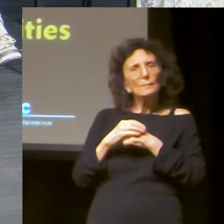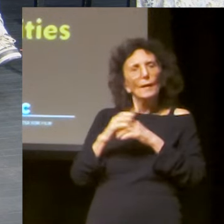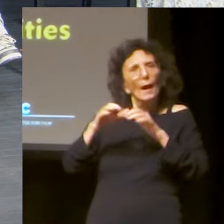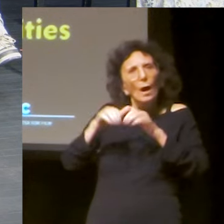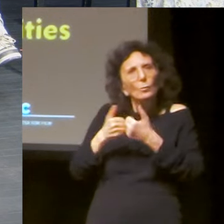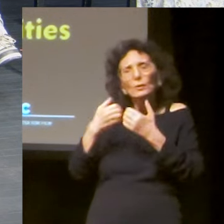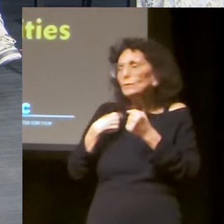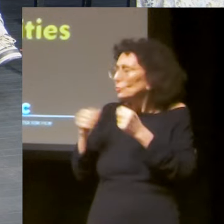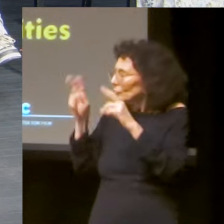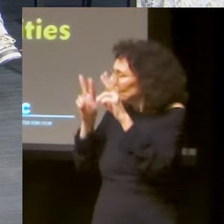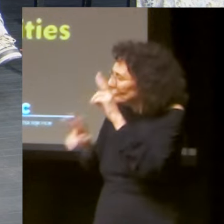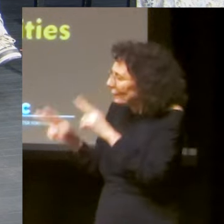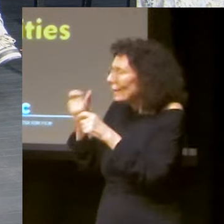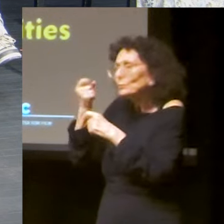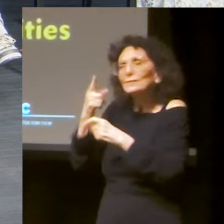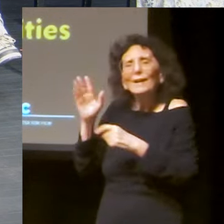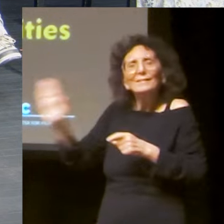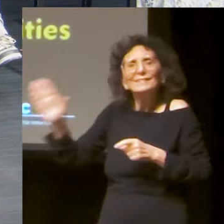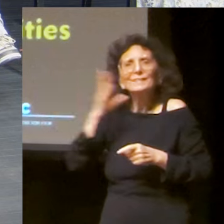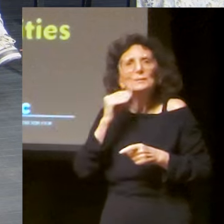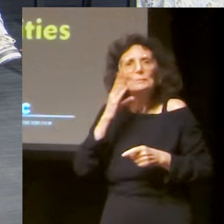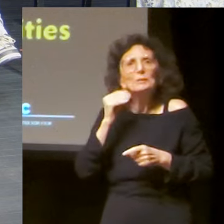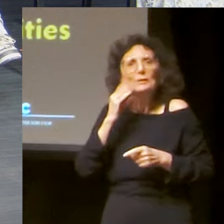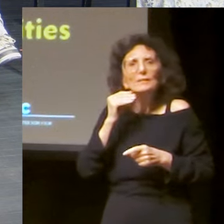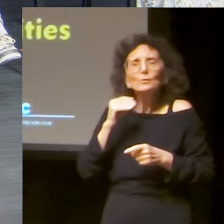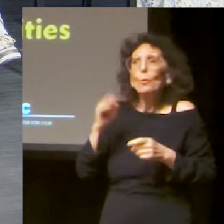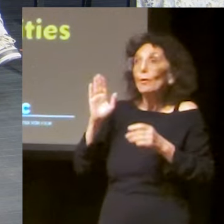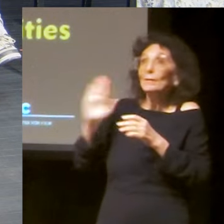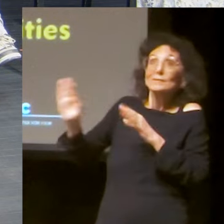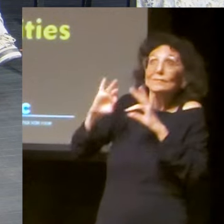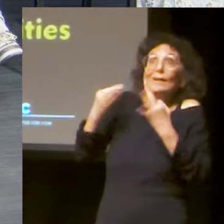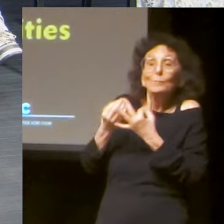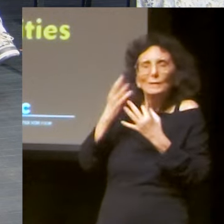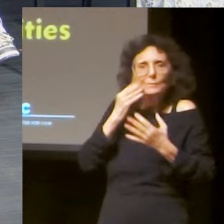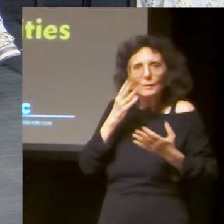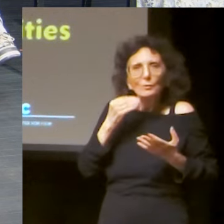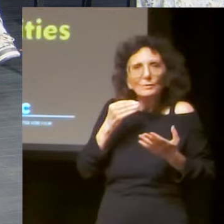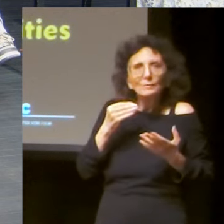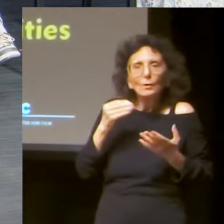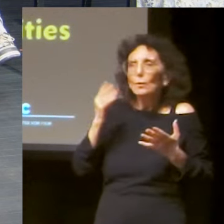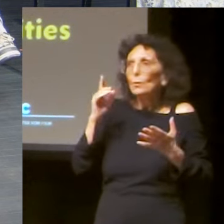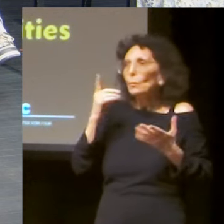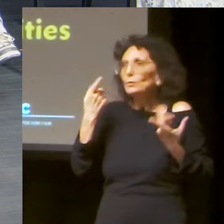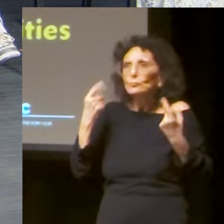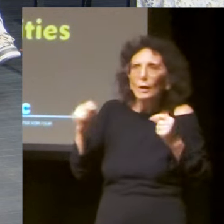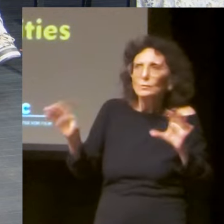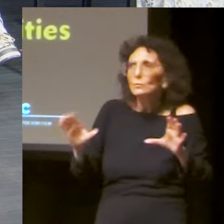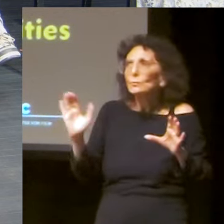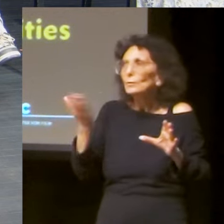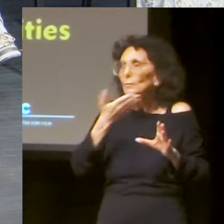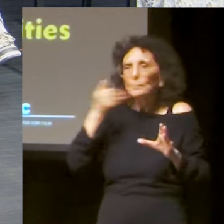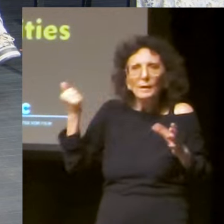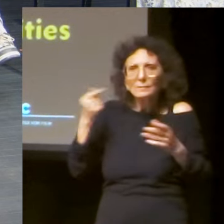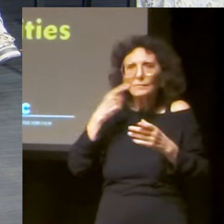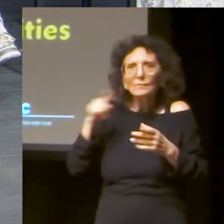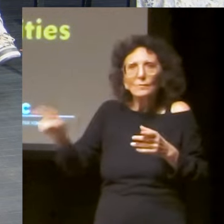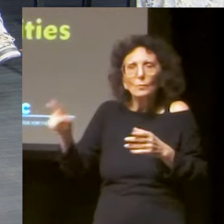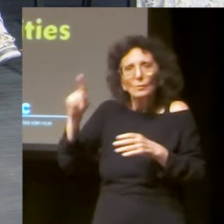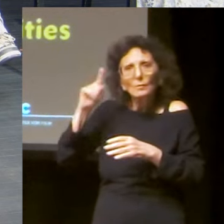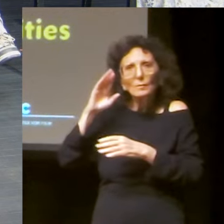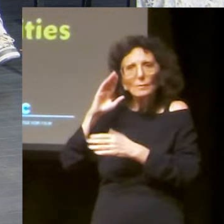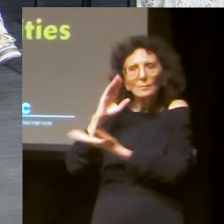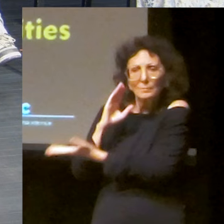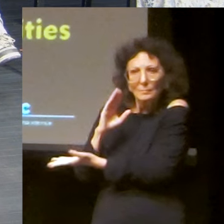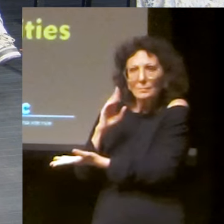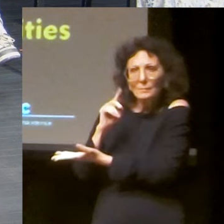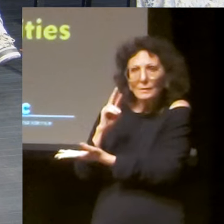the sort of complexity of what it is to, to, to, to, to try and understand him and to, to try and understand what